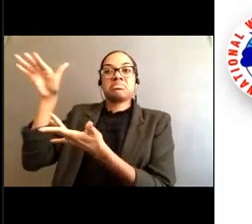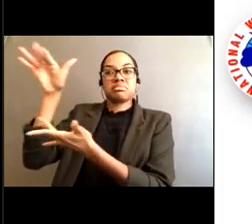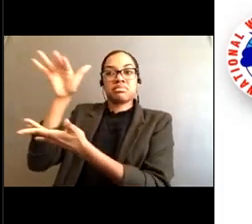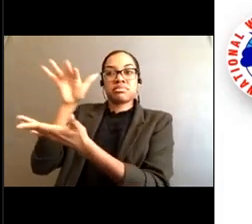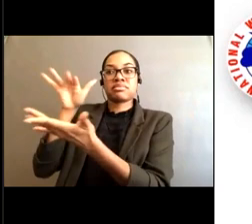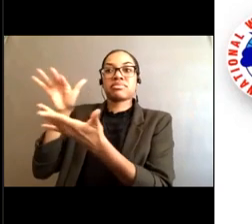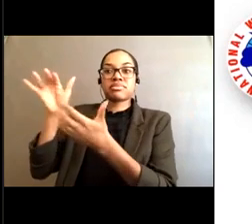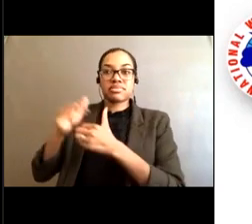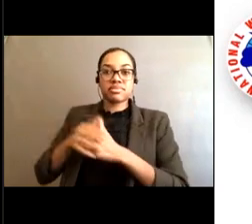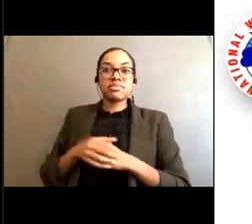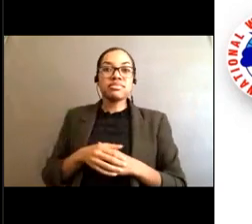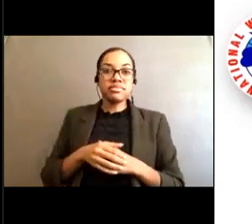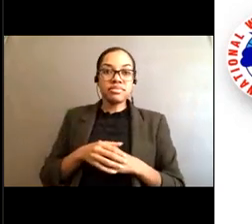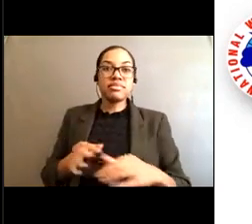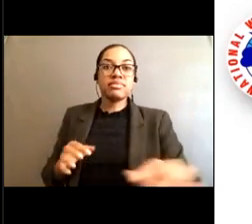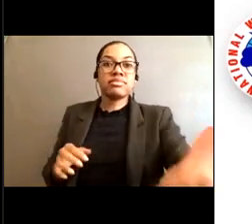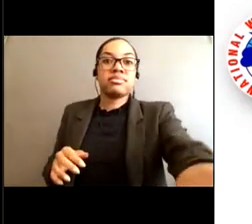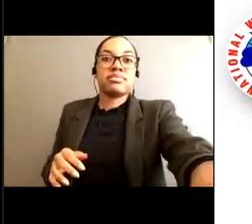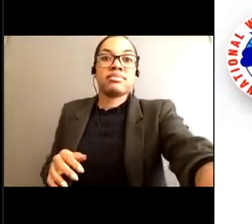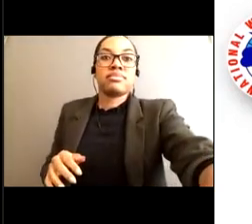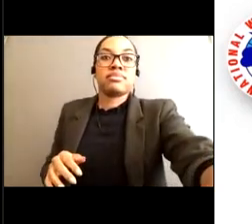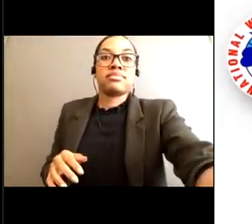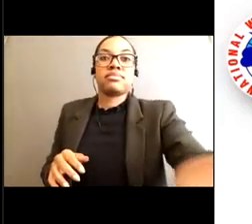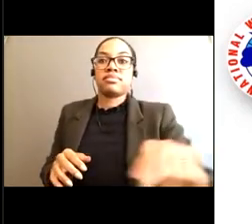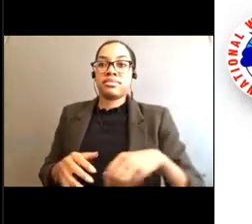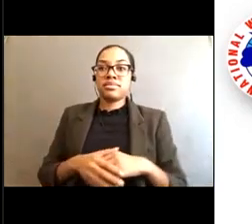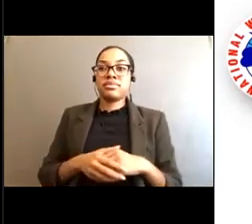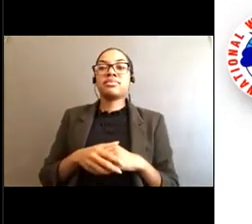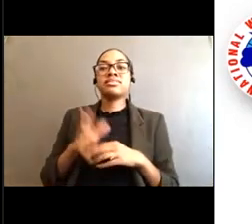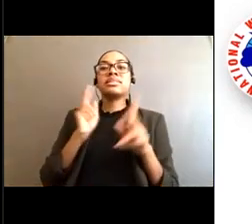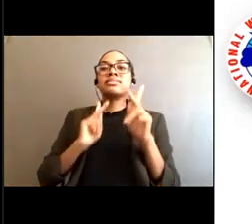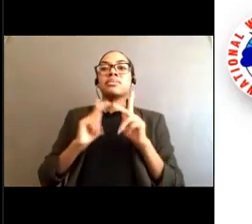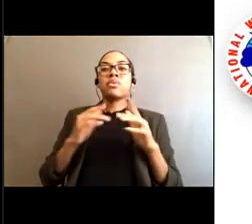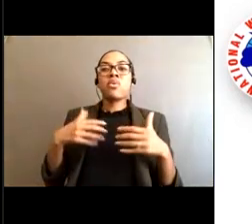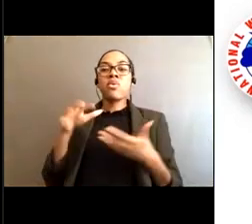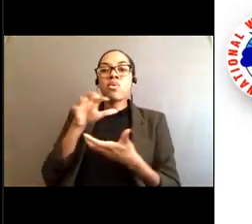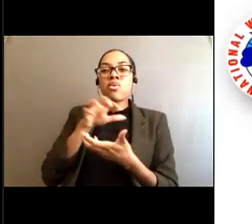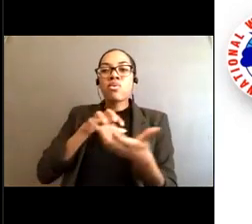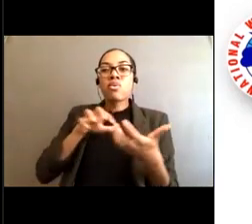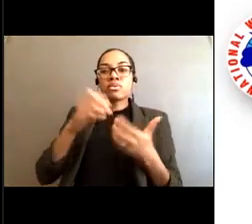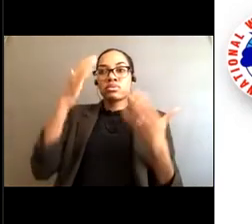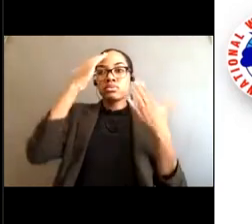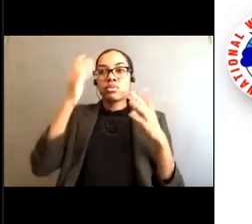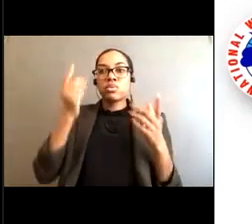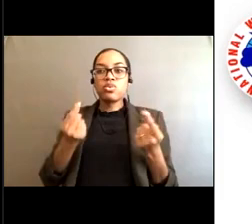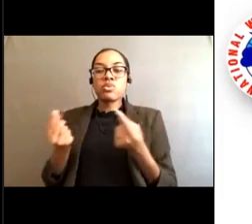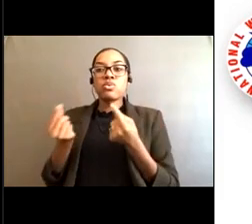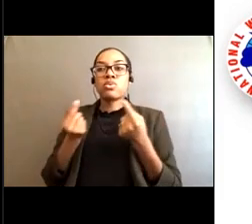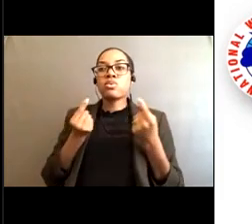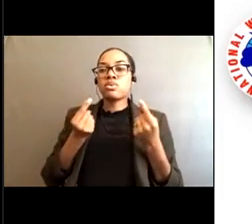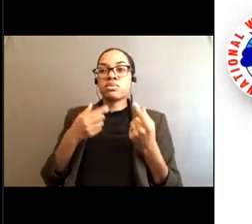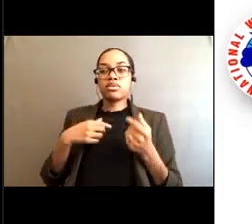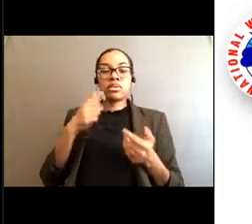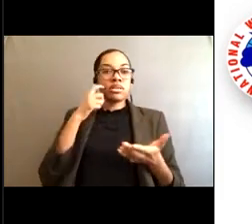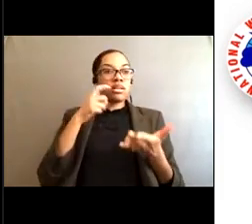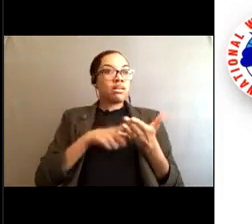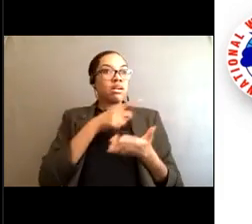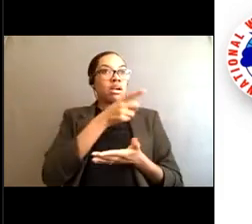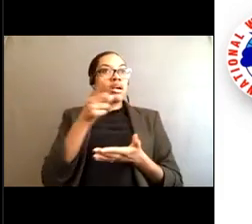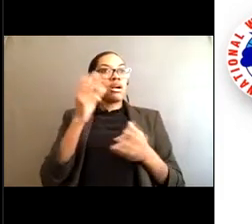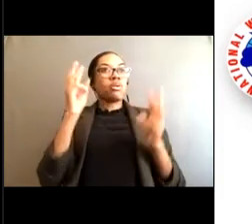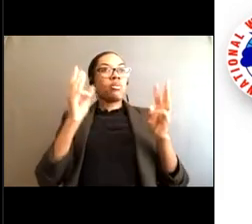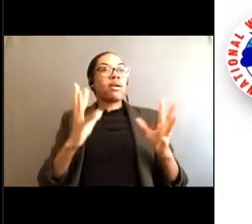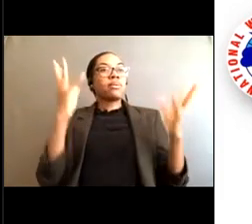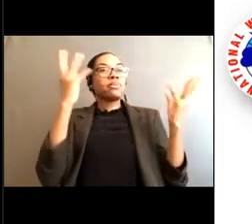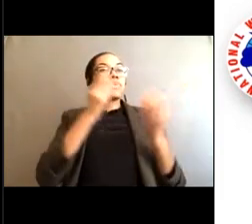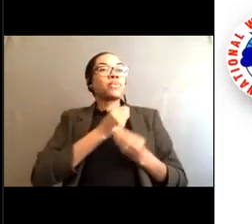thrive in. And people often get confused by the fact that the weather is nice, but they can't believe